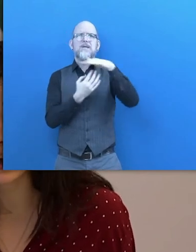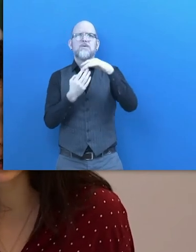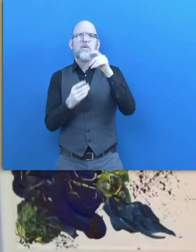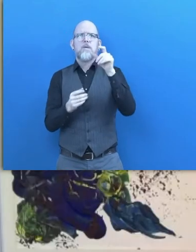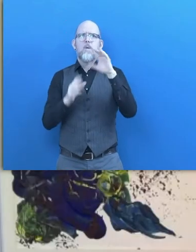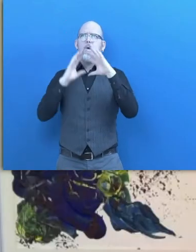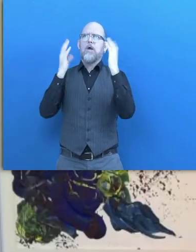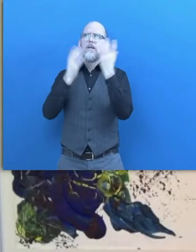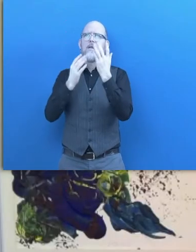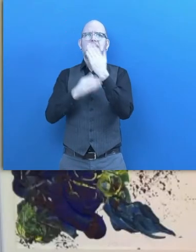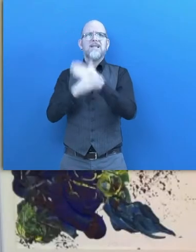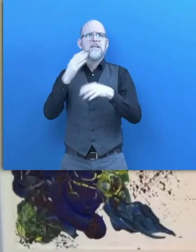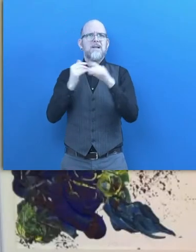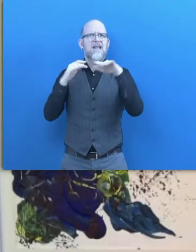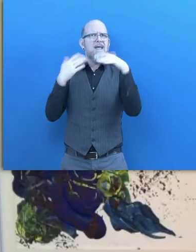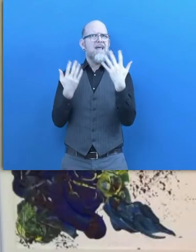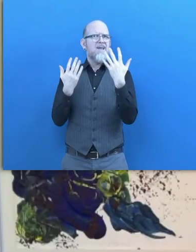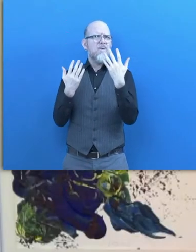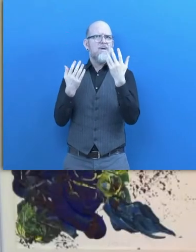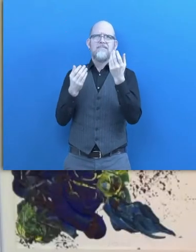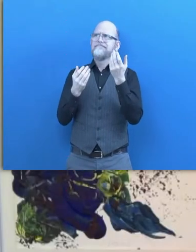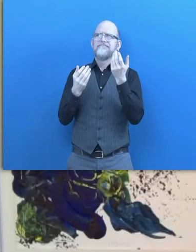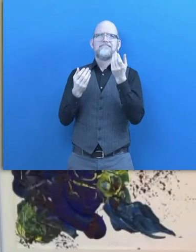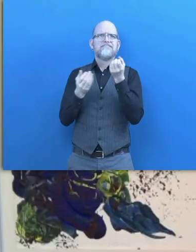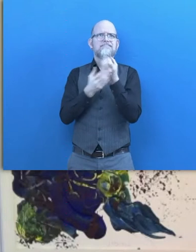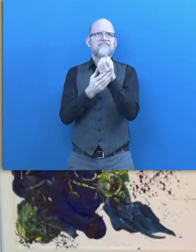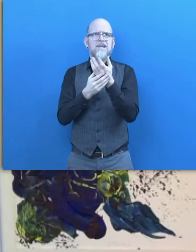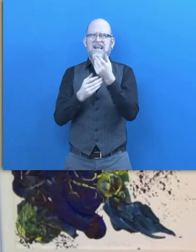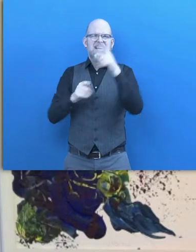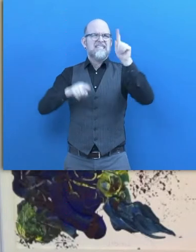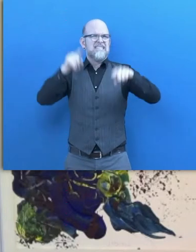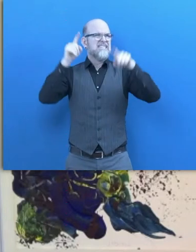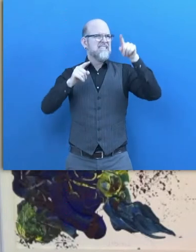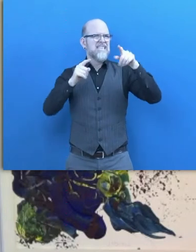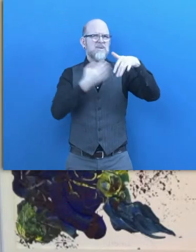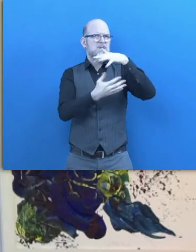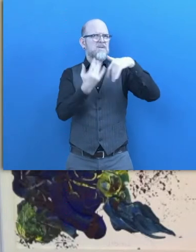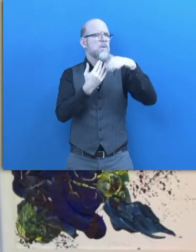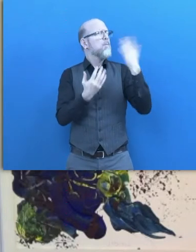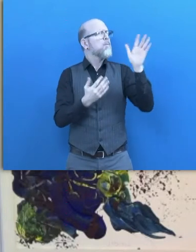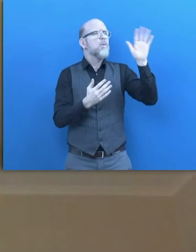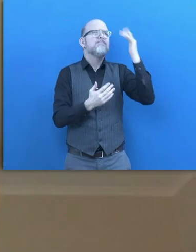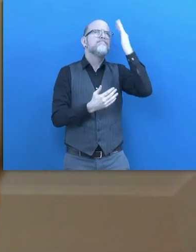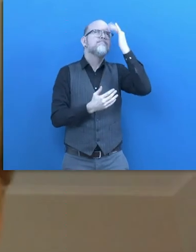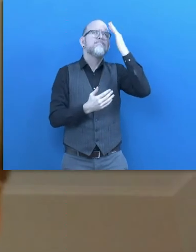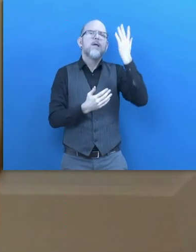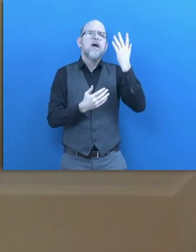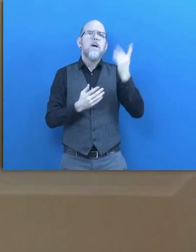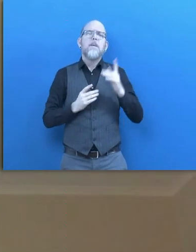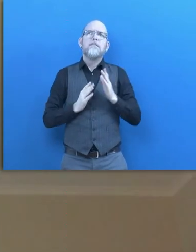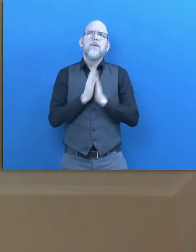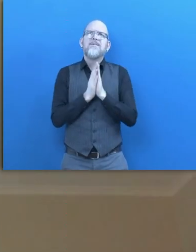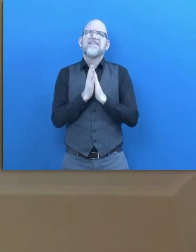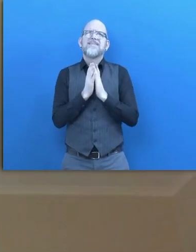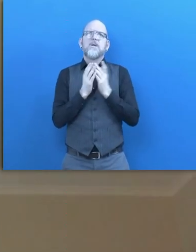vary hugely, what strikes you the most or what keeps you going the most? I know that